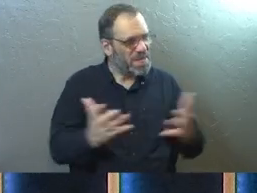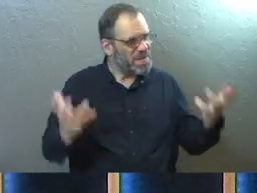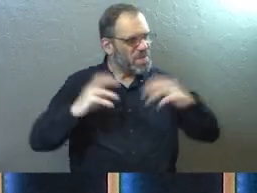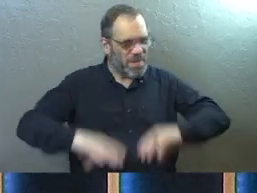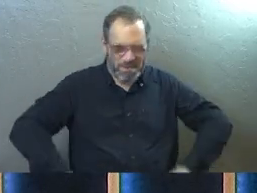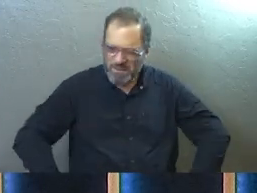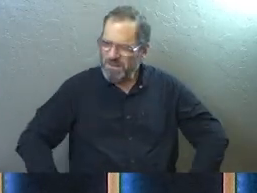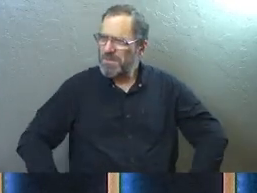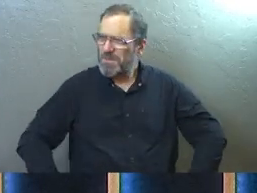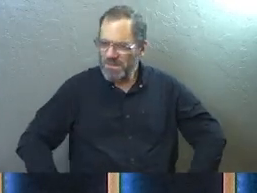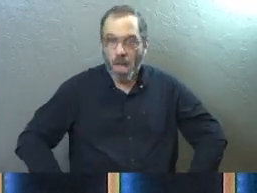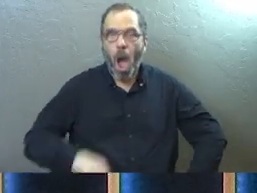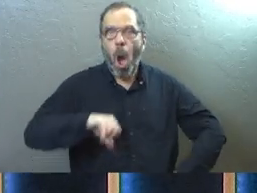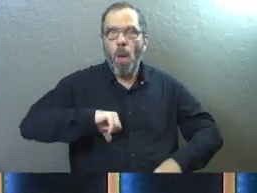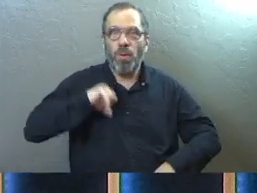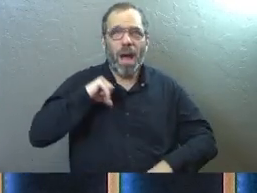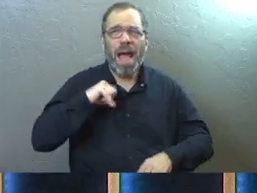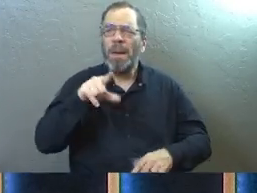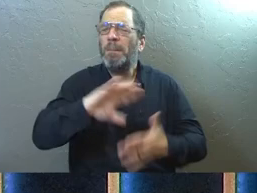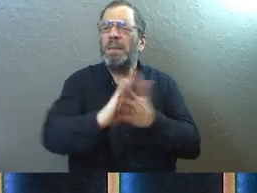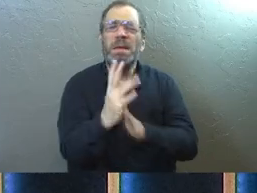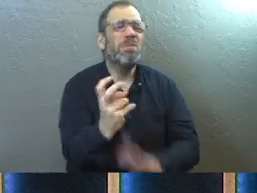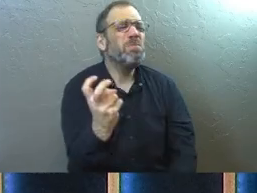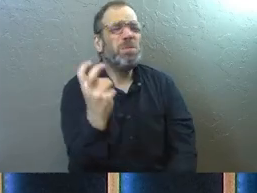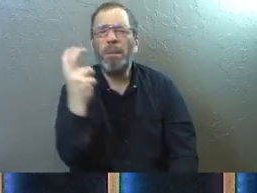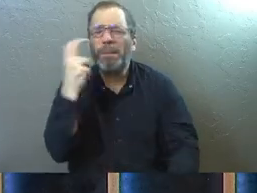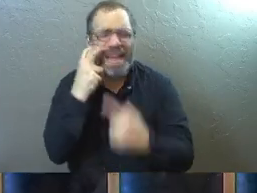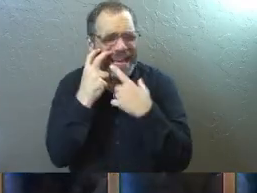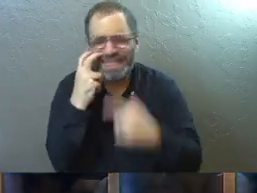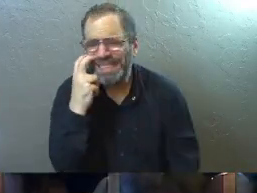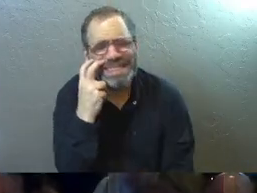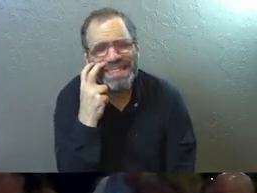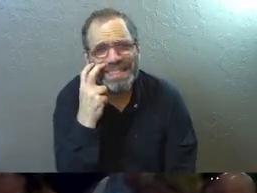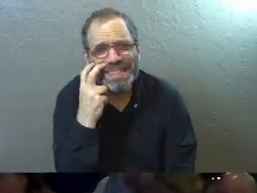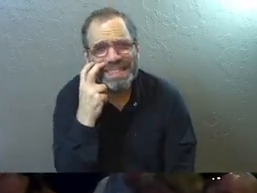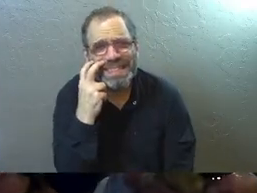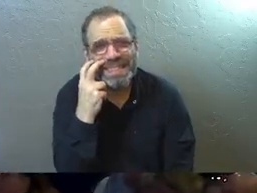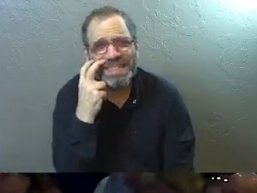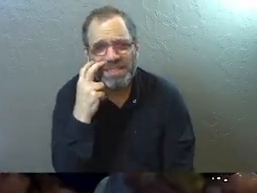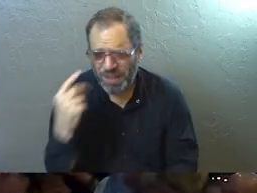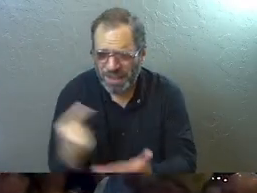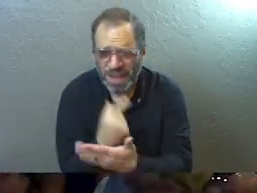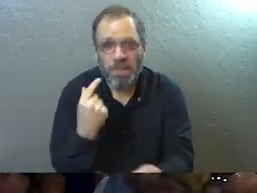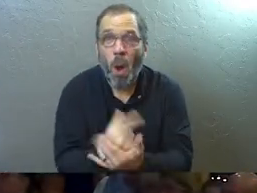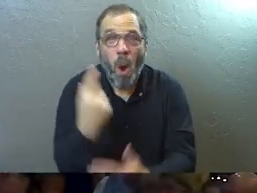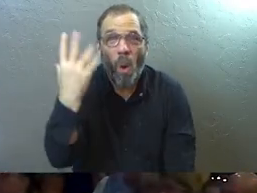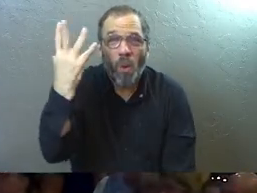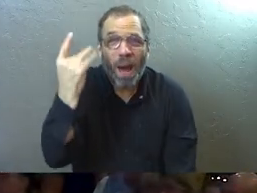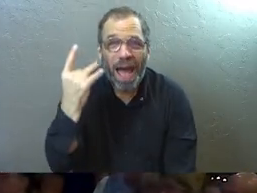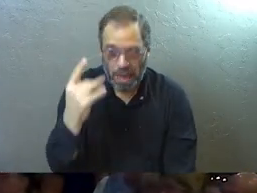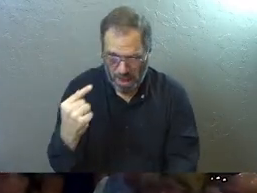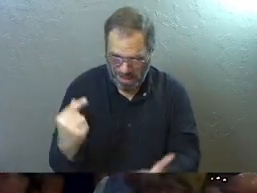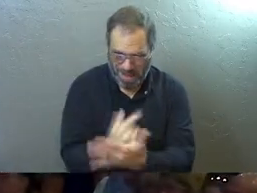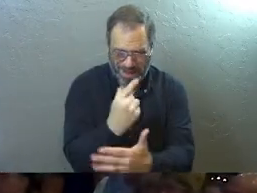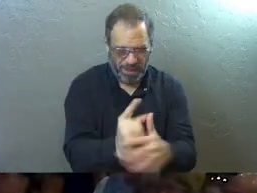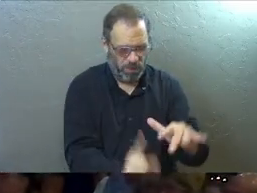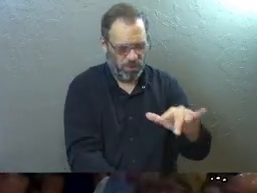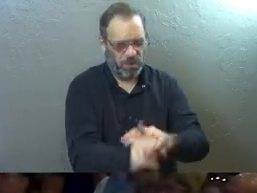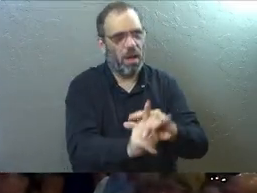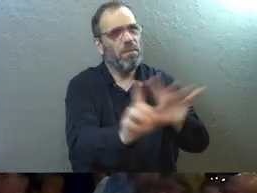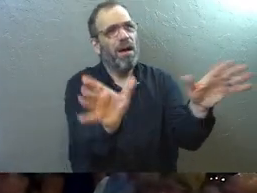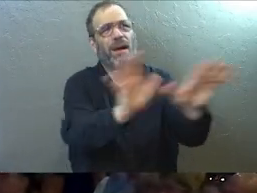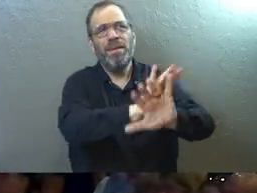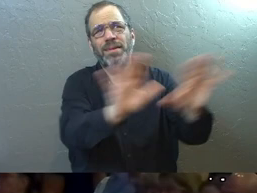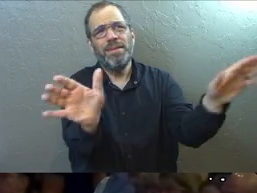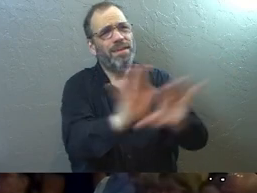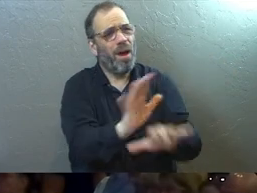long for. Pride blinds us to the gospel itself. Why? Because the gospel is what comes along and says,